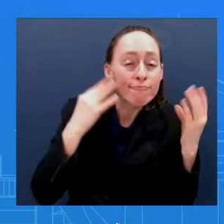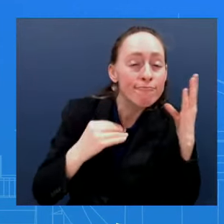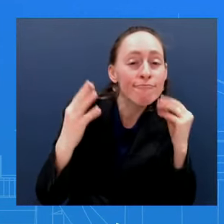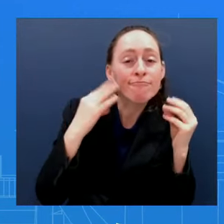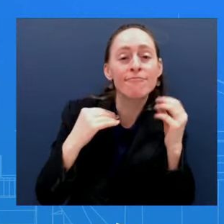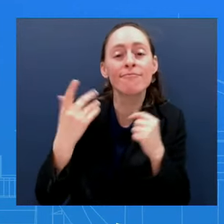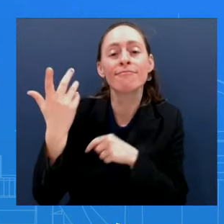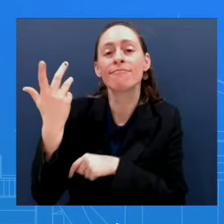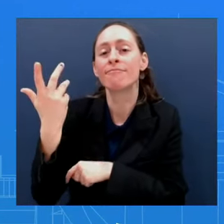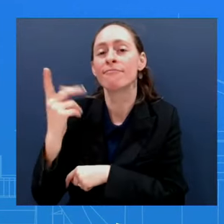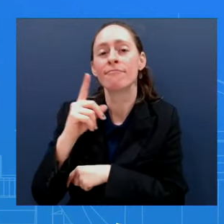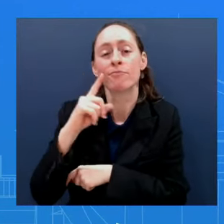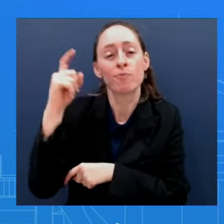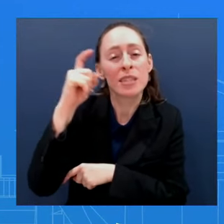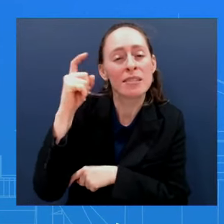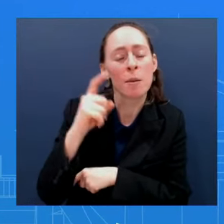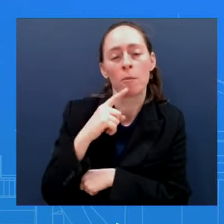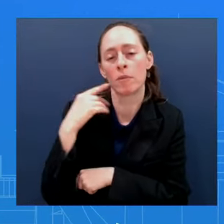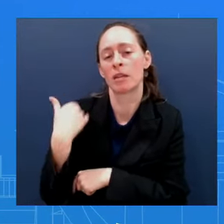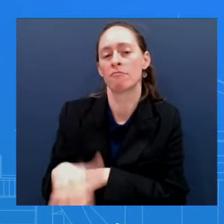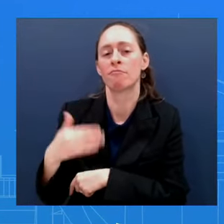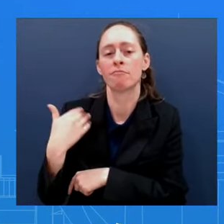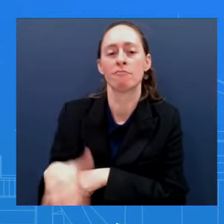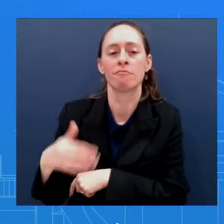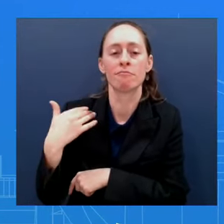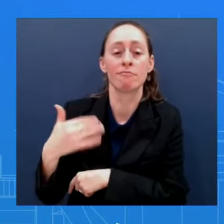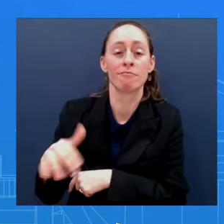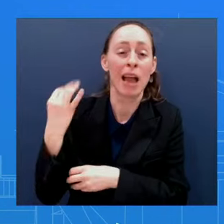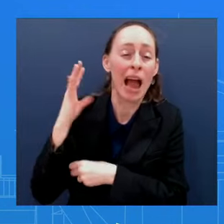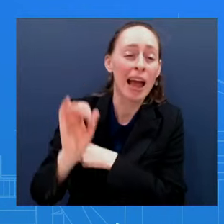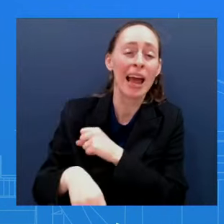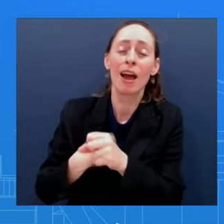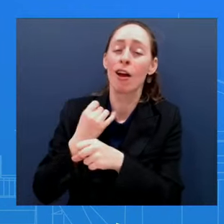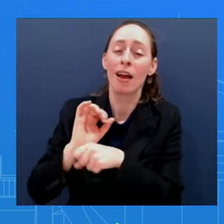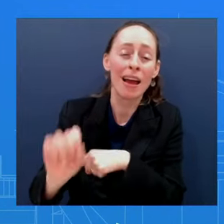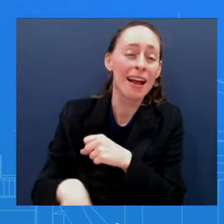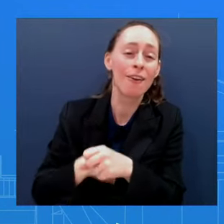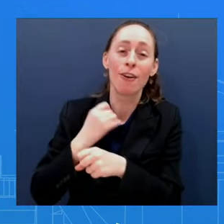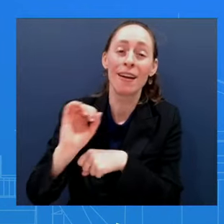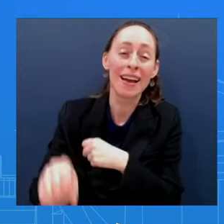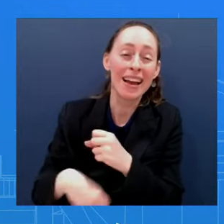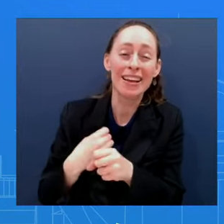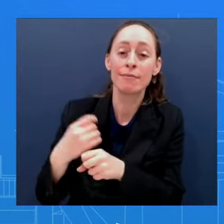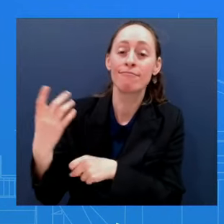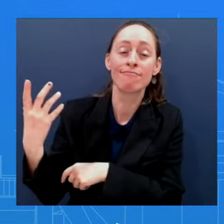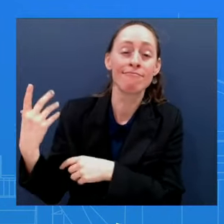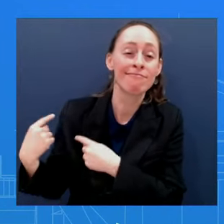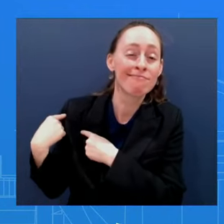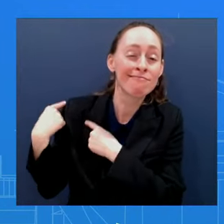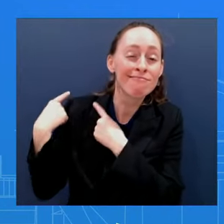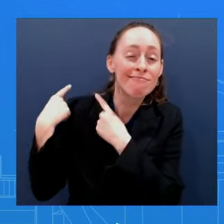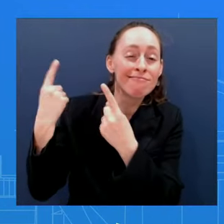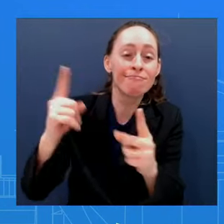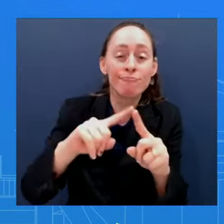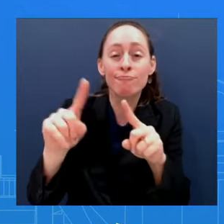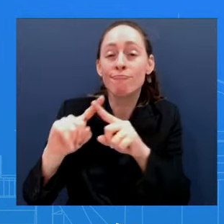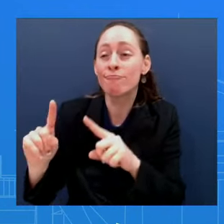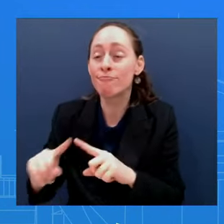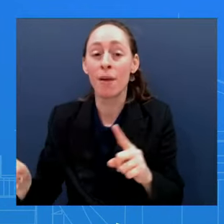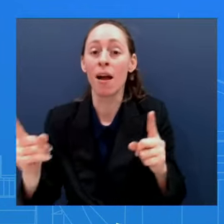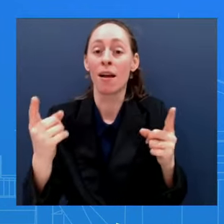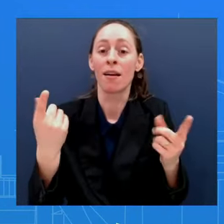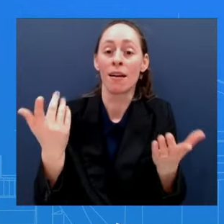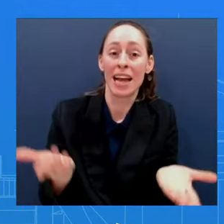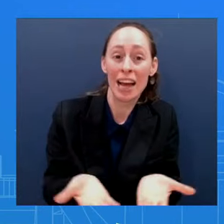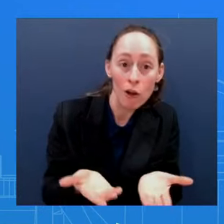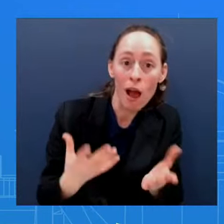decades of relationships with leaders, obviously across the globe And what he's been able to do, that's what we're going to lean into, that's what